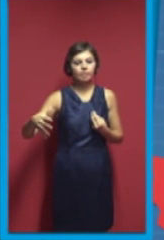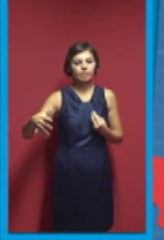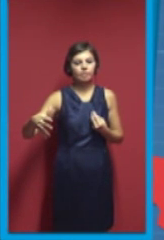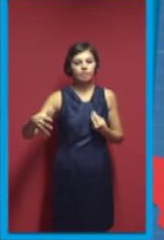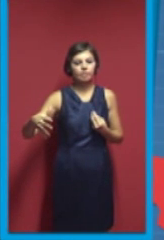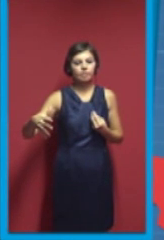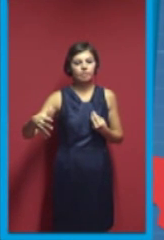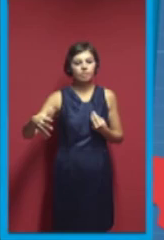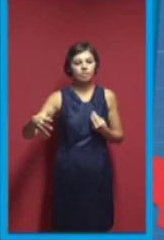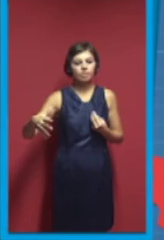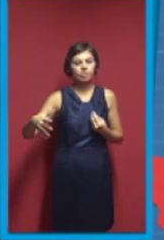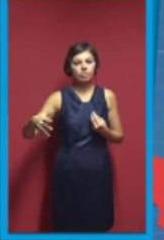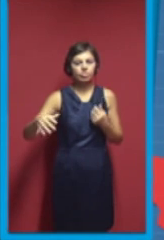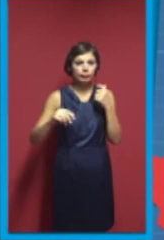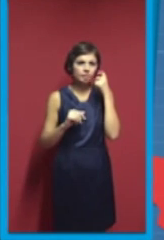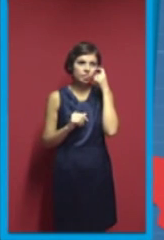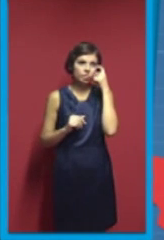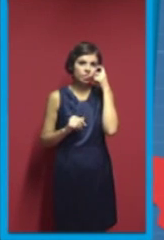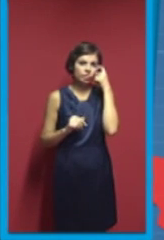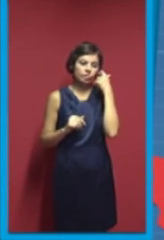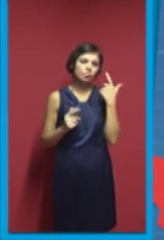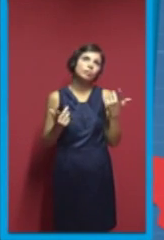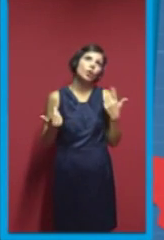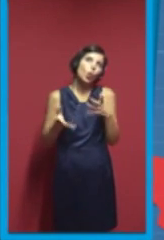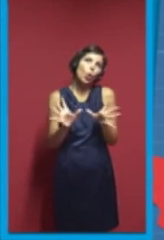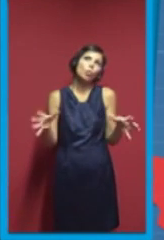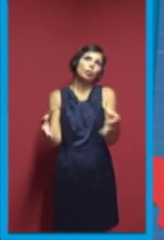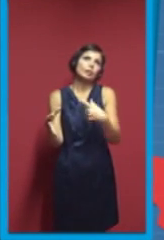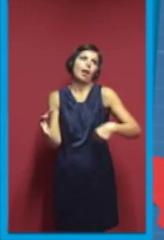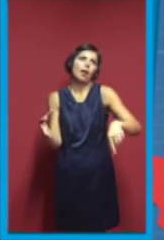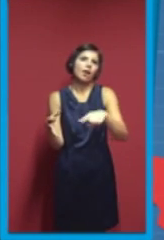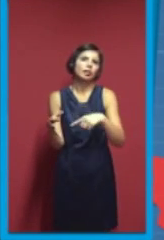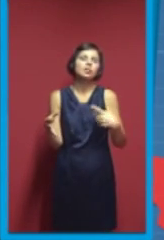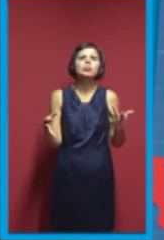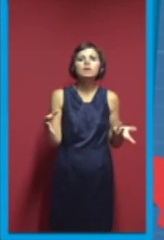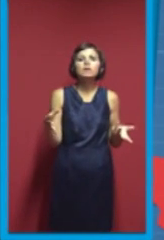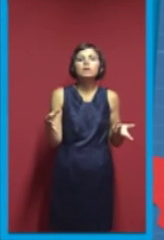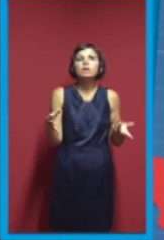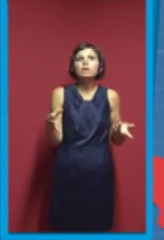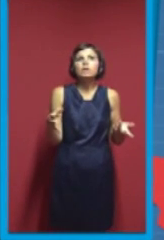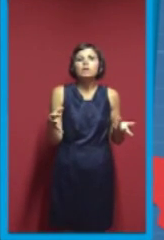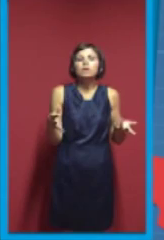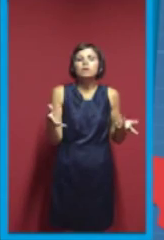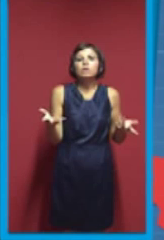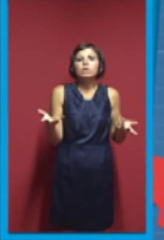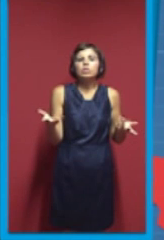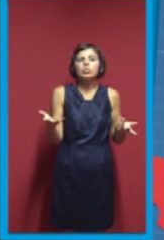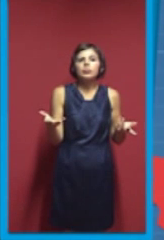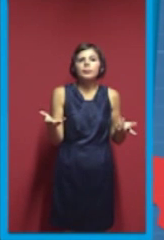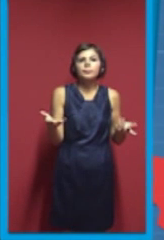it doesn't matter if you are elected a core developer. If you have design which nobody uses,